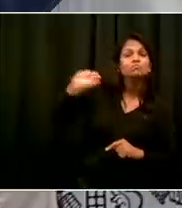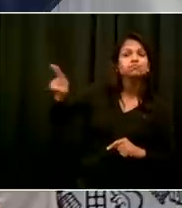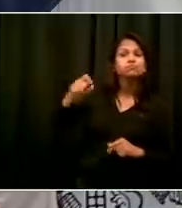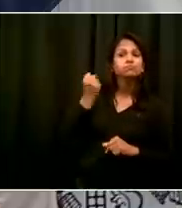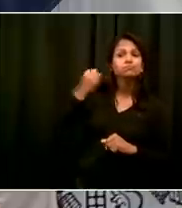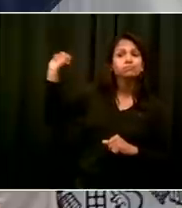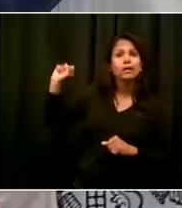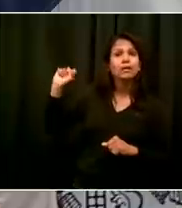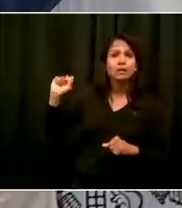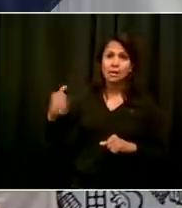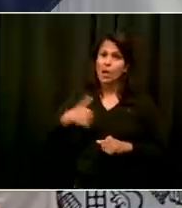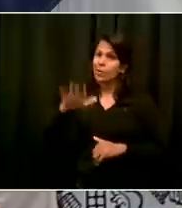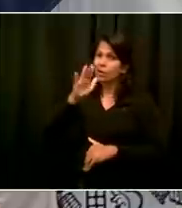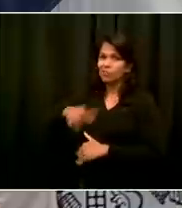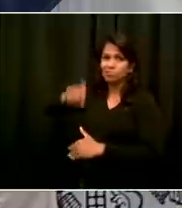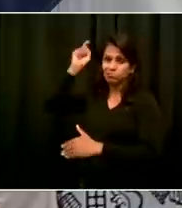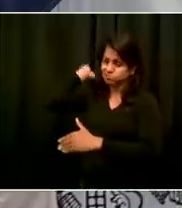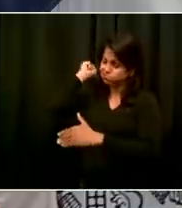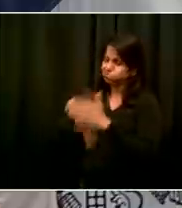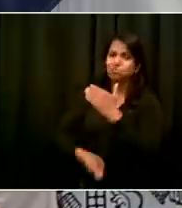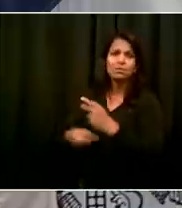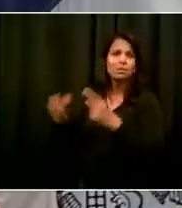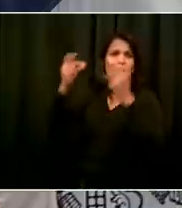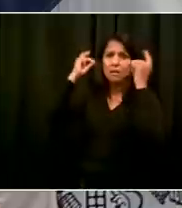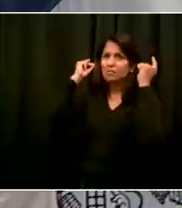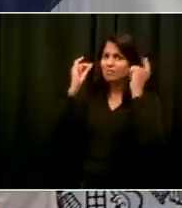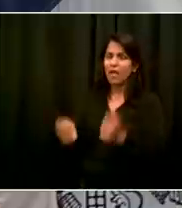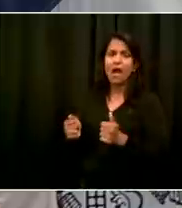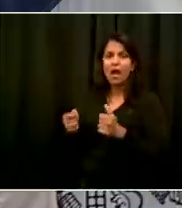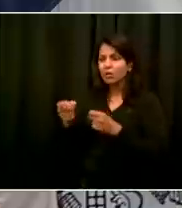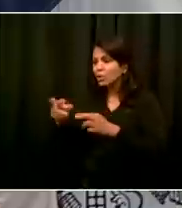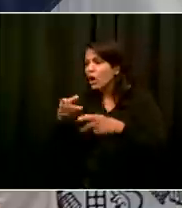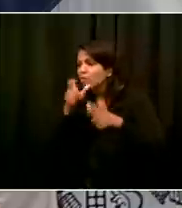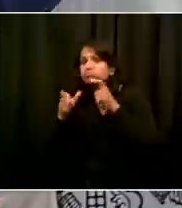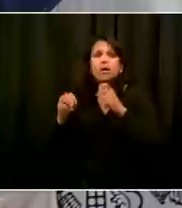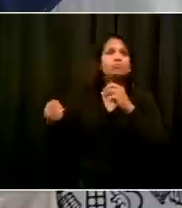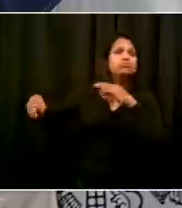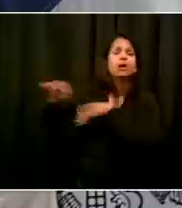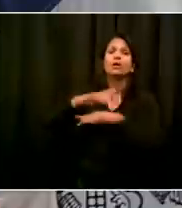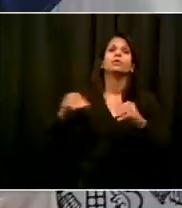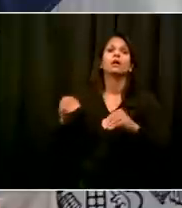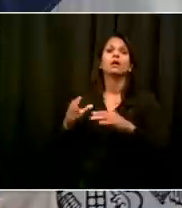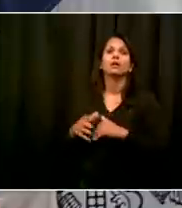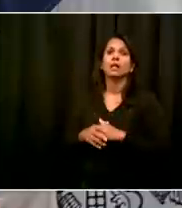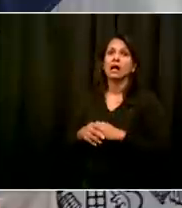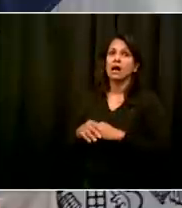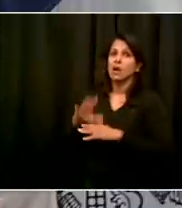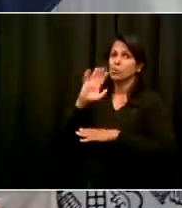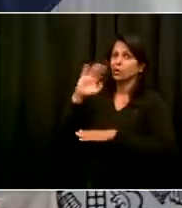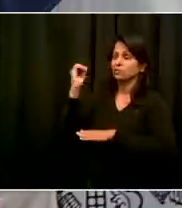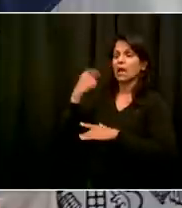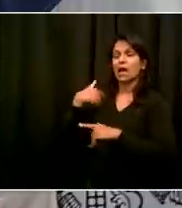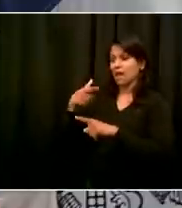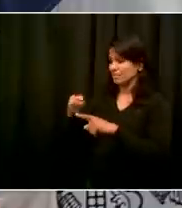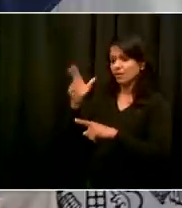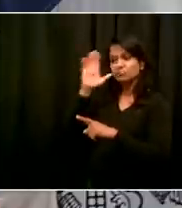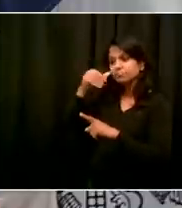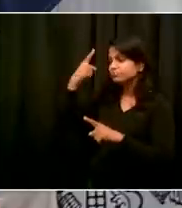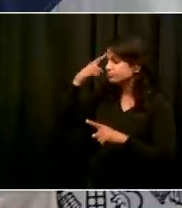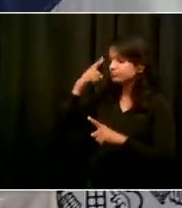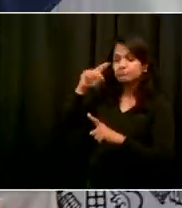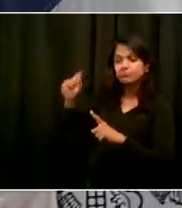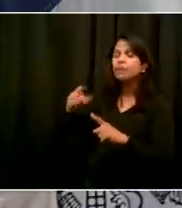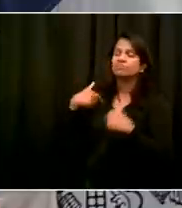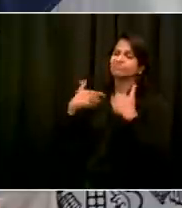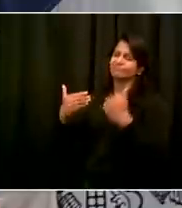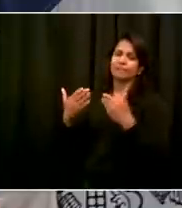if we had to get to a shutdown, we would go in that direction. But the goal is to avoid that if we can solve the problem and ensure it